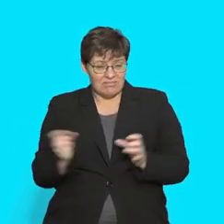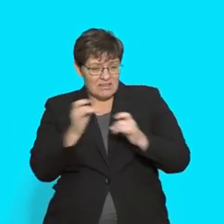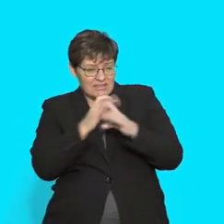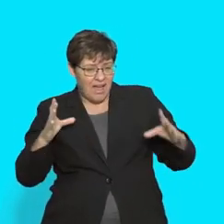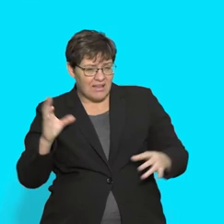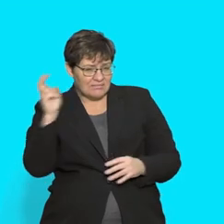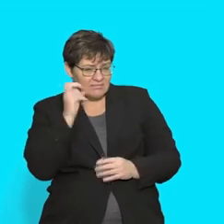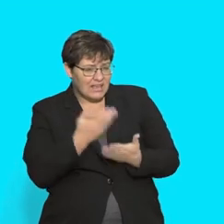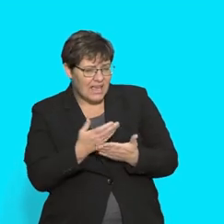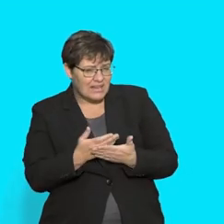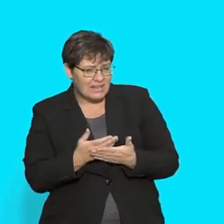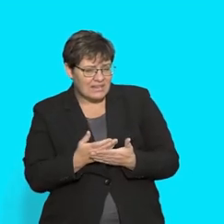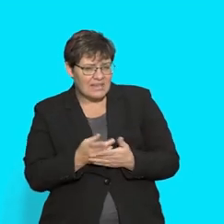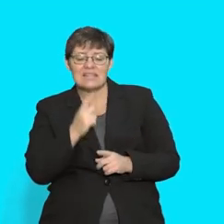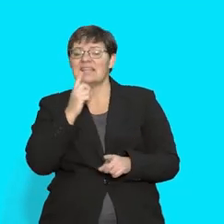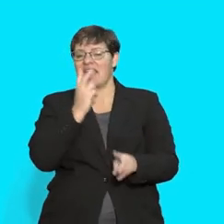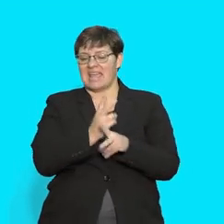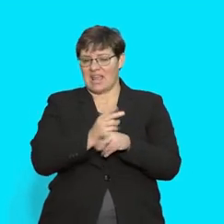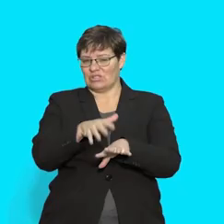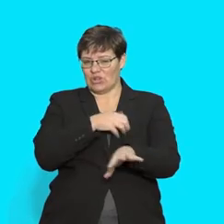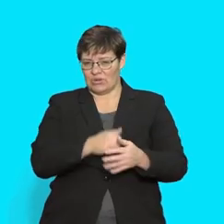Let me say the words again slowly